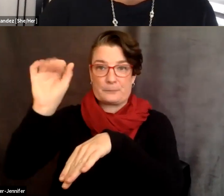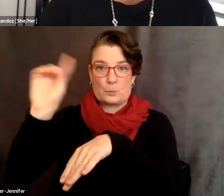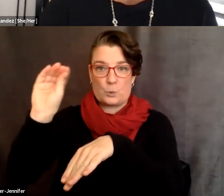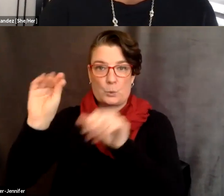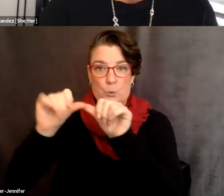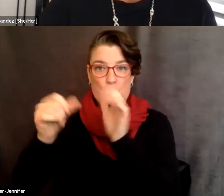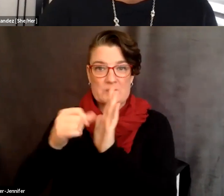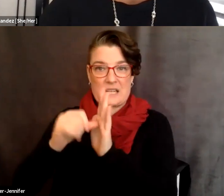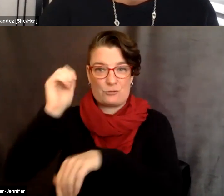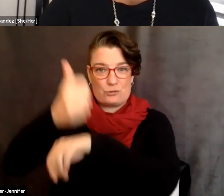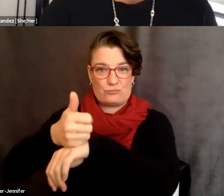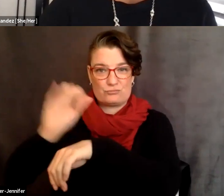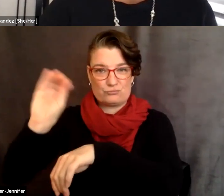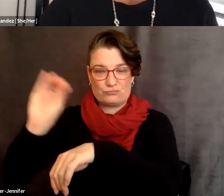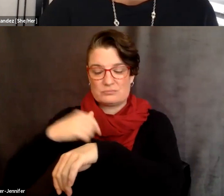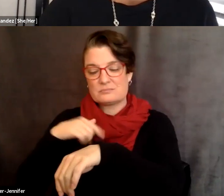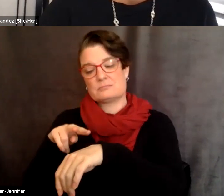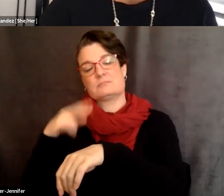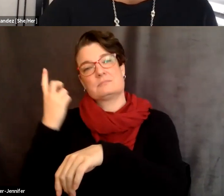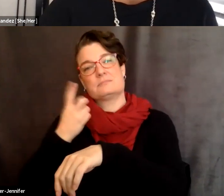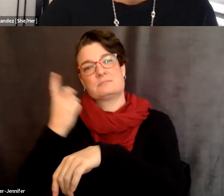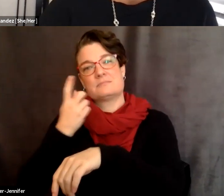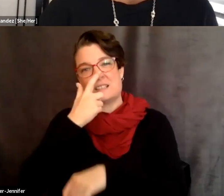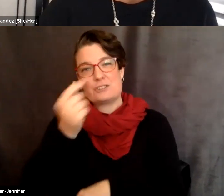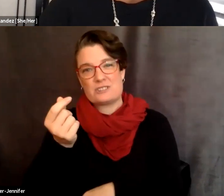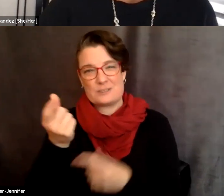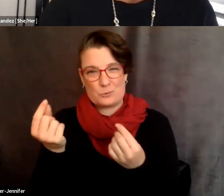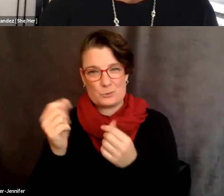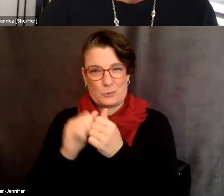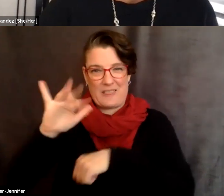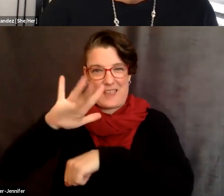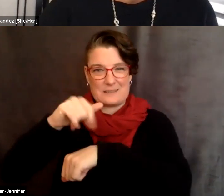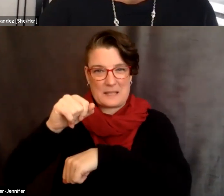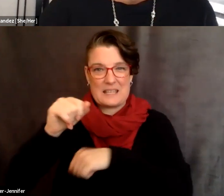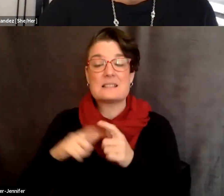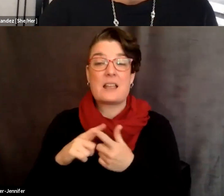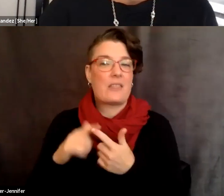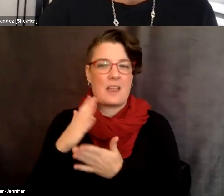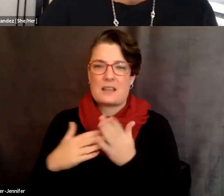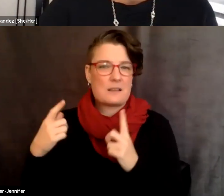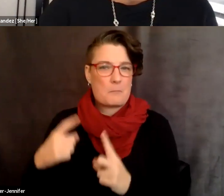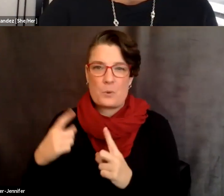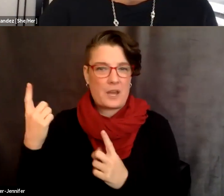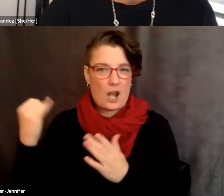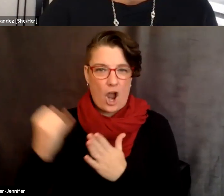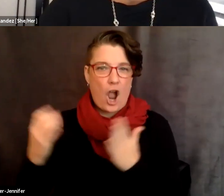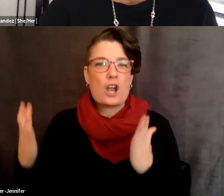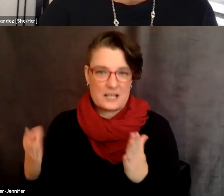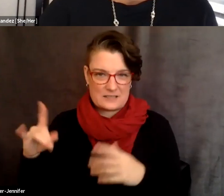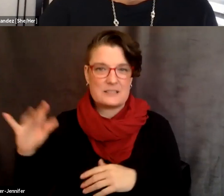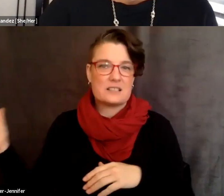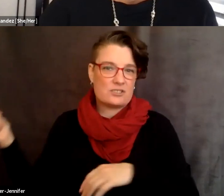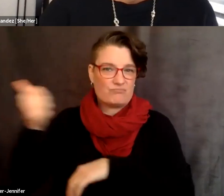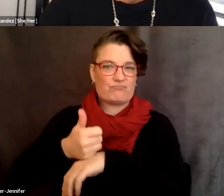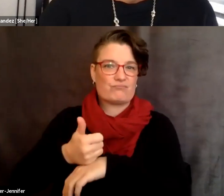of interesting. Like, what do we do with this space? And then at a certain point, artists, um, replaced the